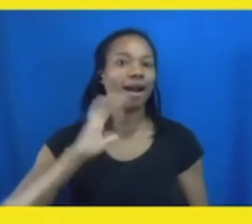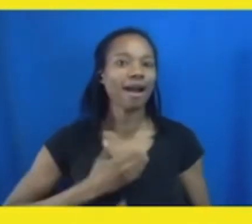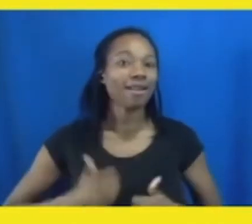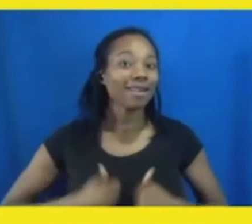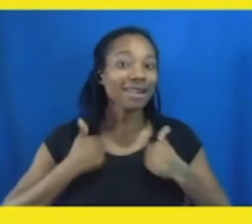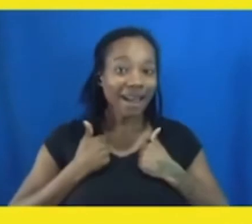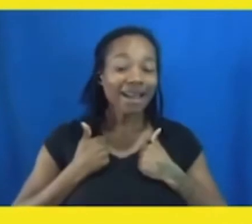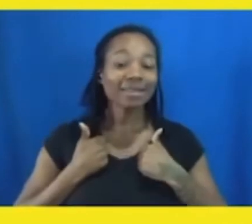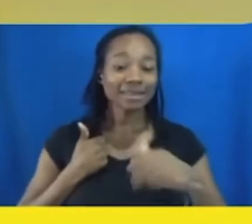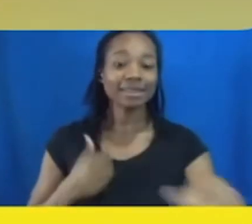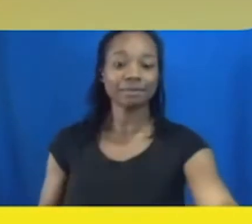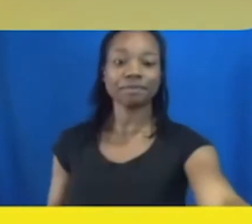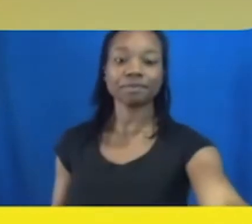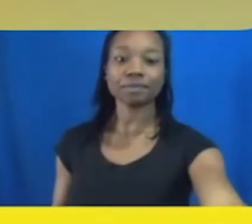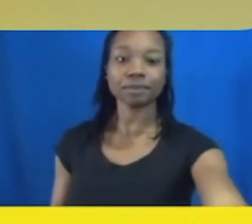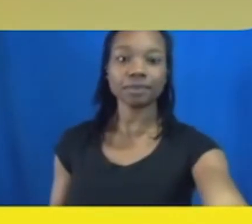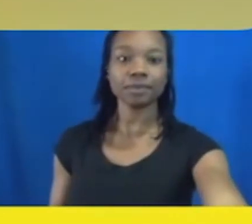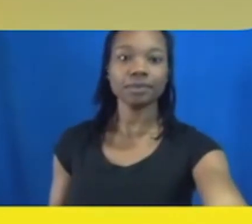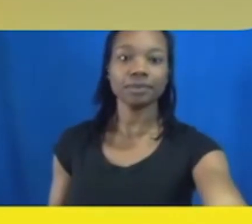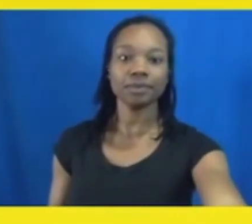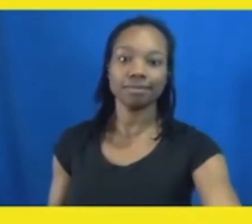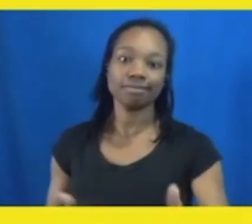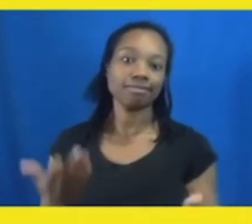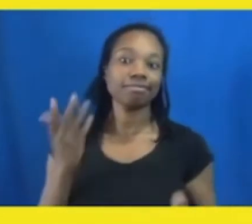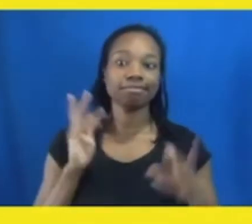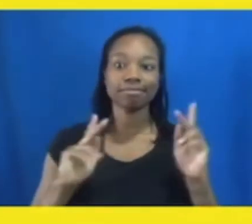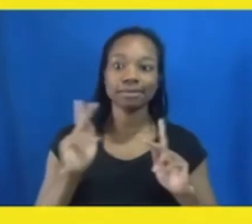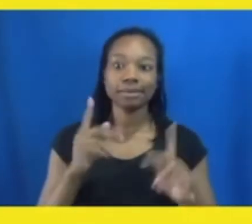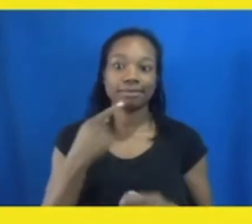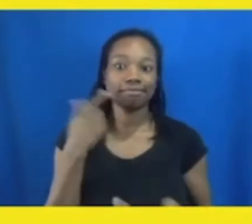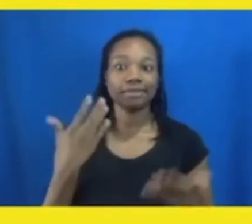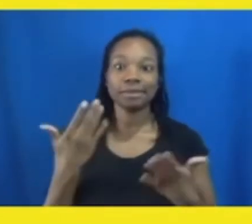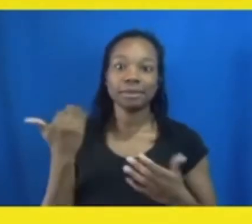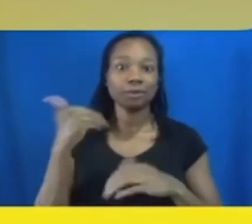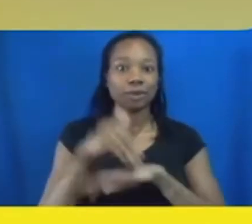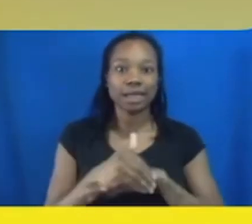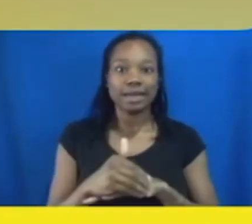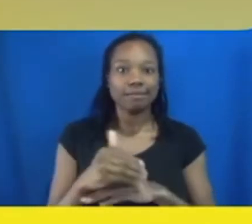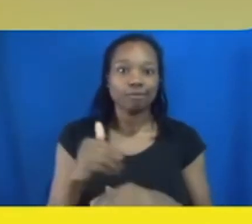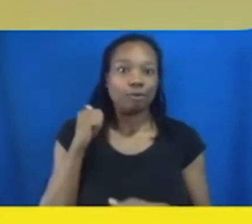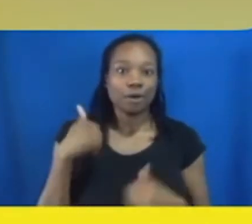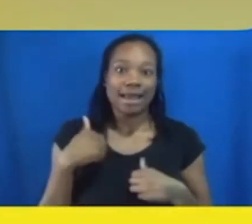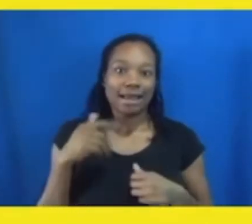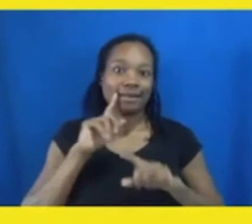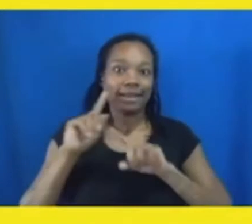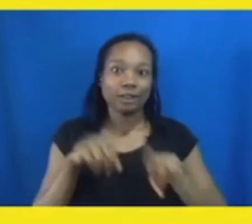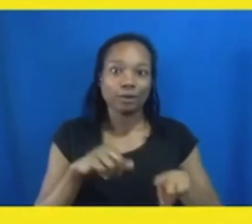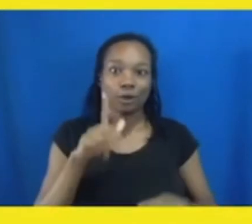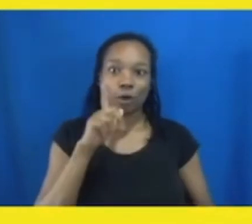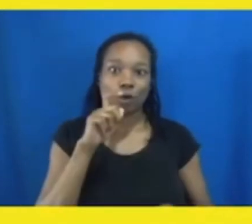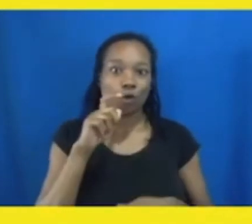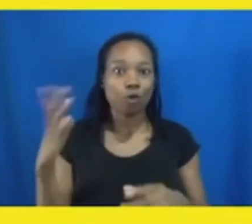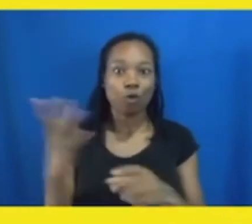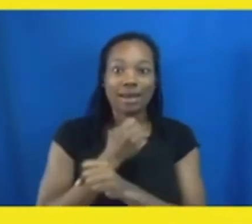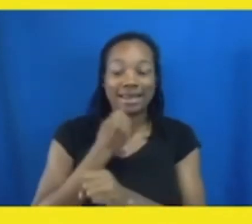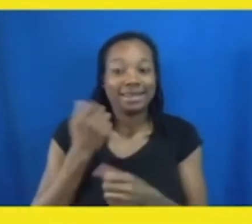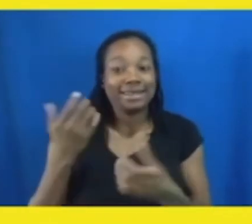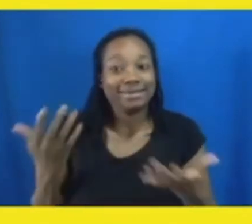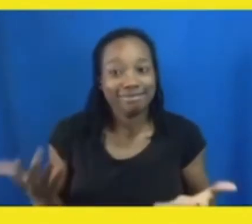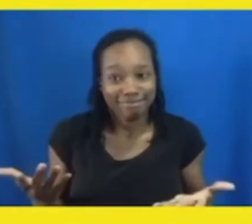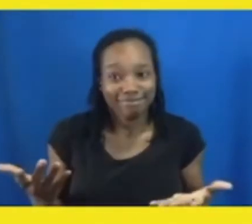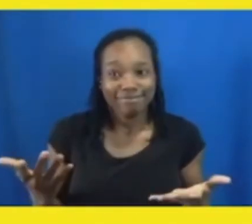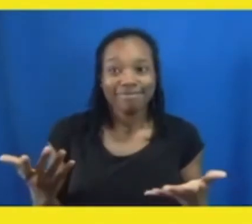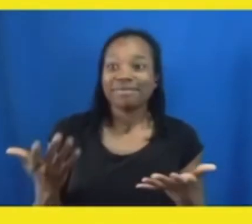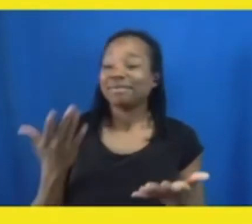that we may not know by tonight who will win the election. Folks are indicating that after the results come in, there